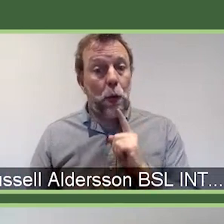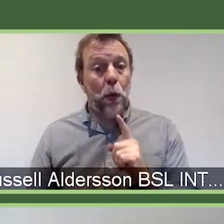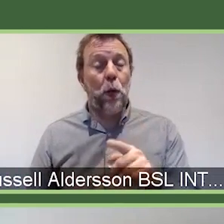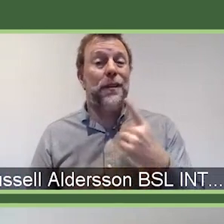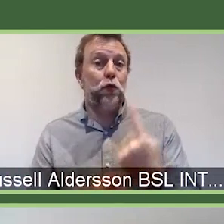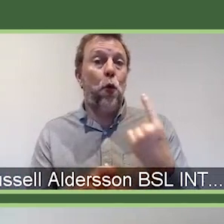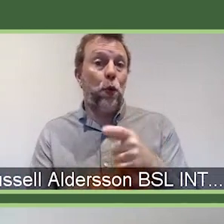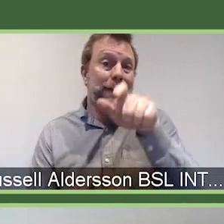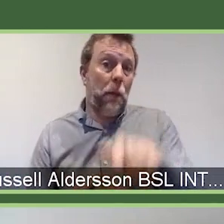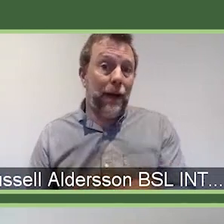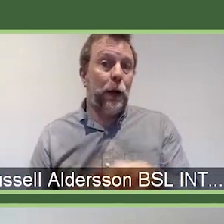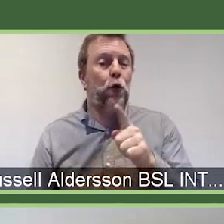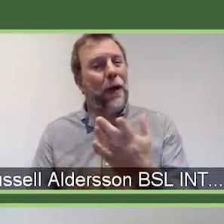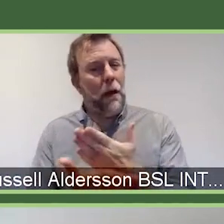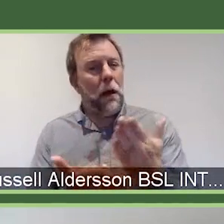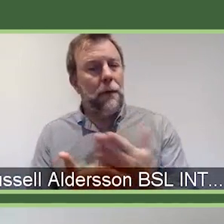somebody in the office to get clarification.